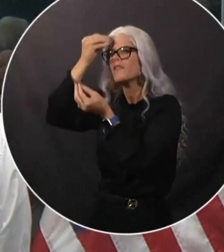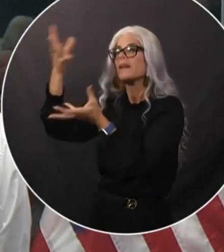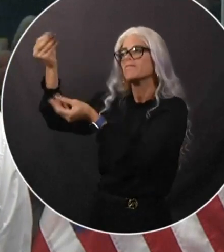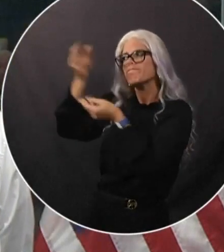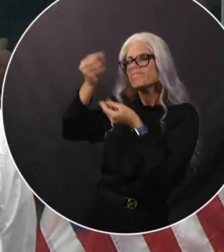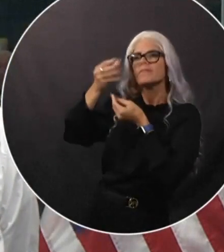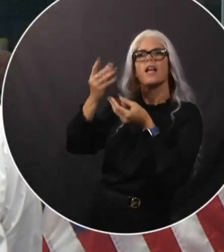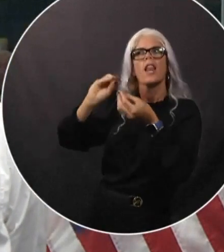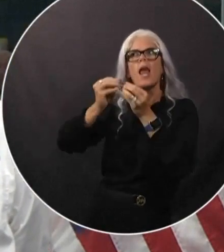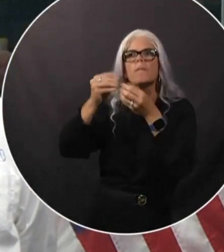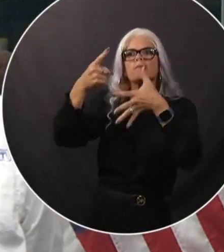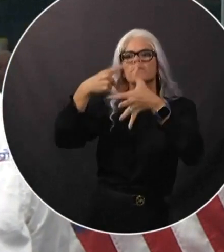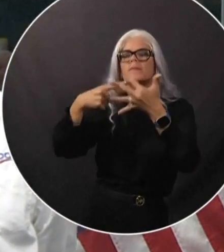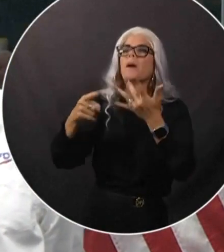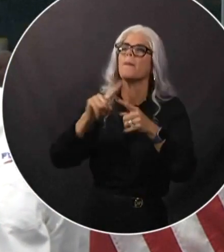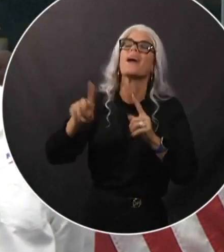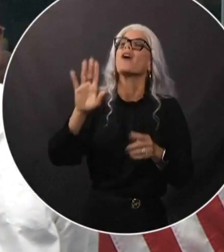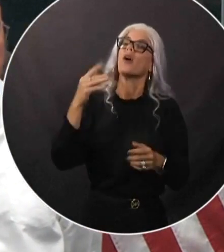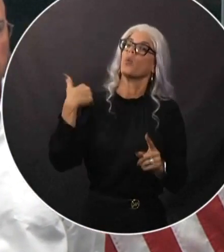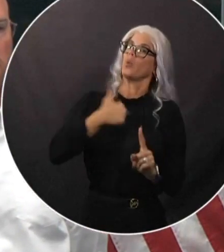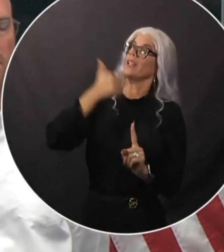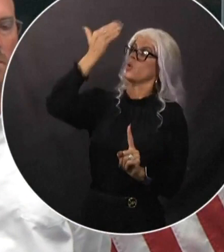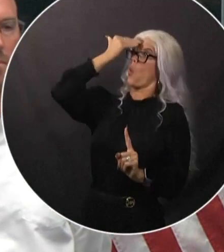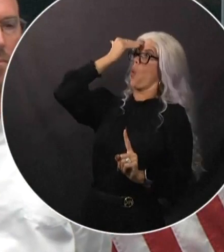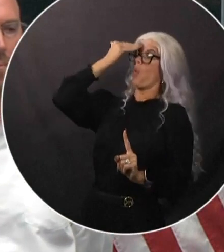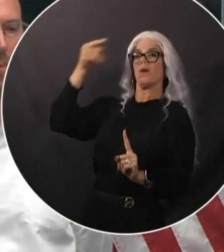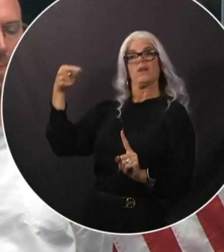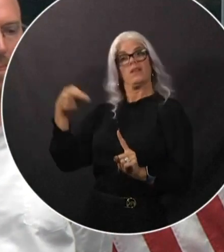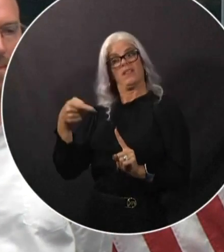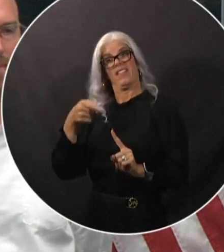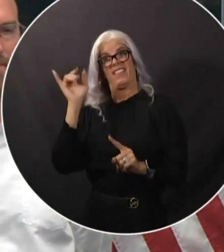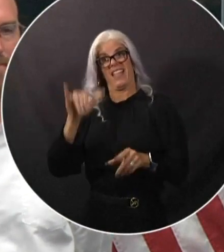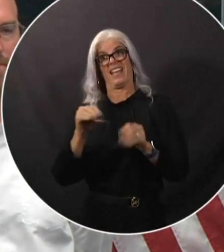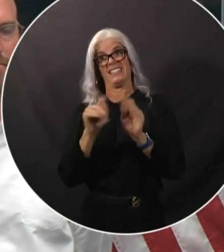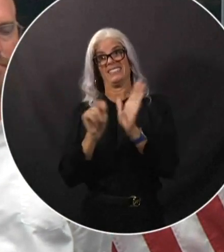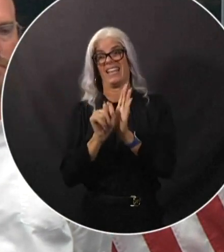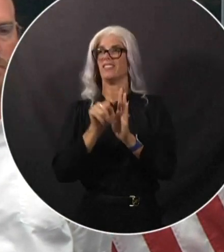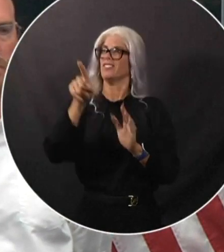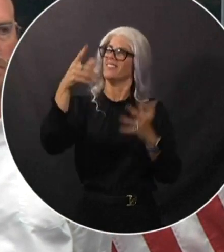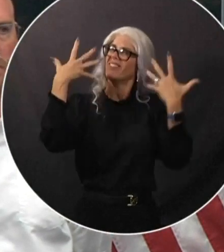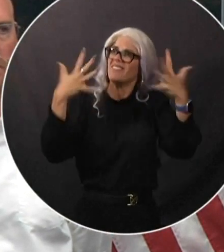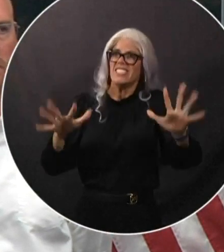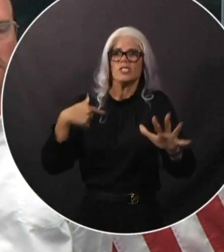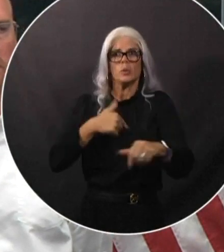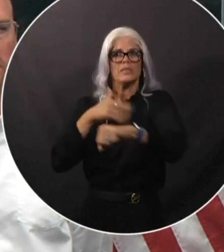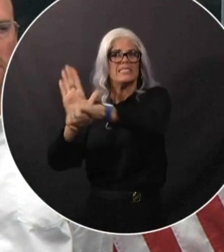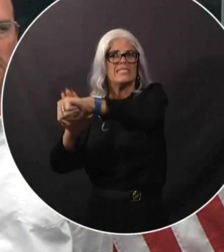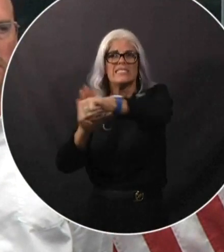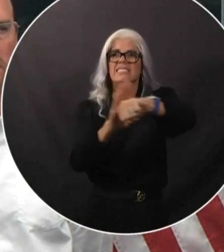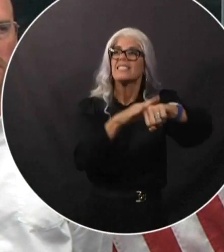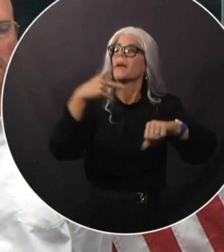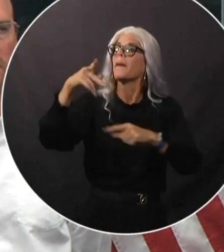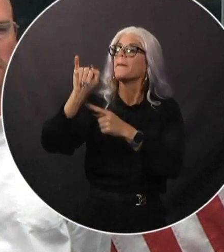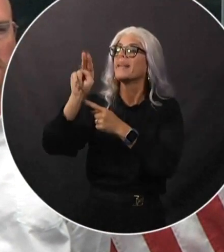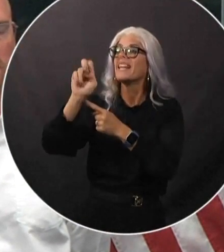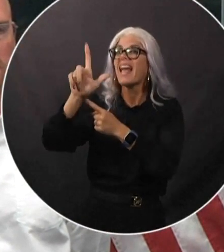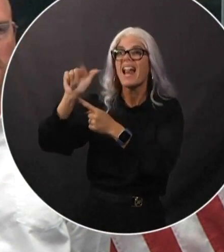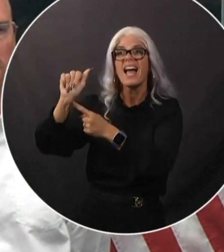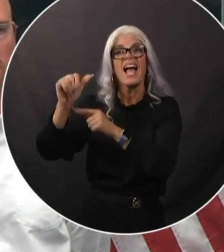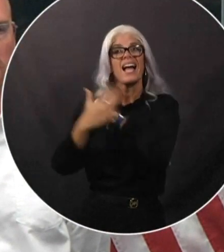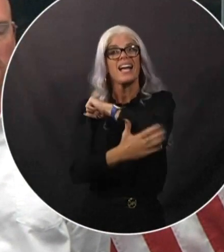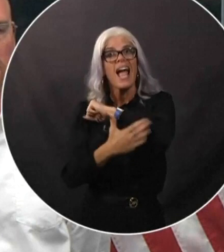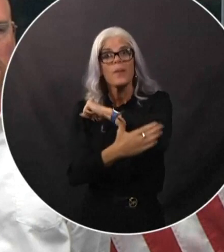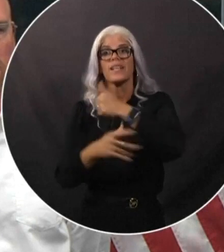need to continue to heed the warnings that are in place for Pinellas, Tampa, Manatee,